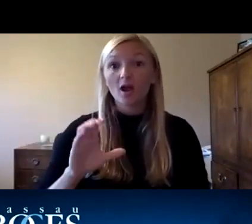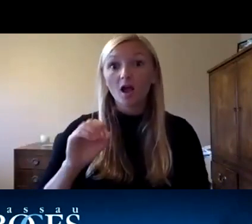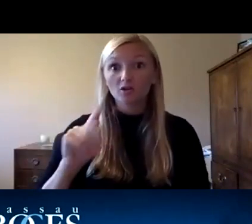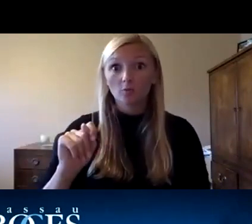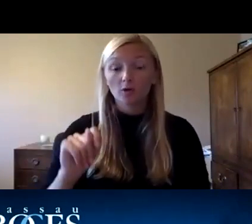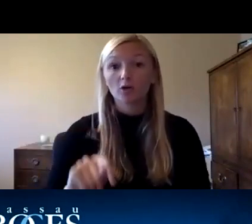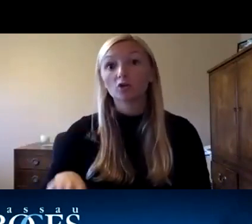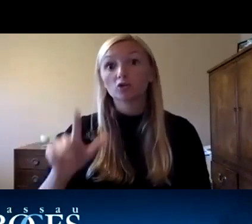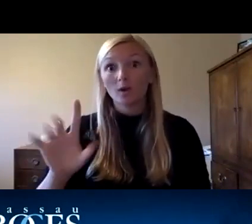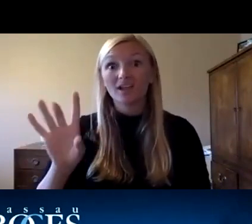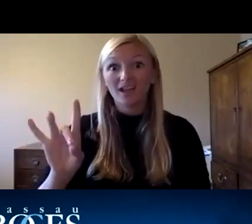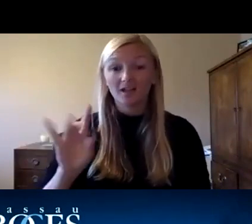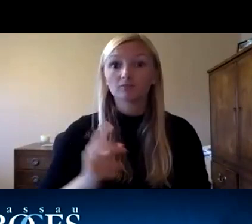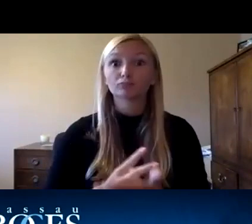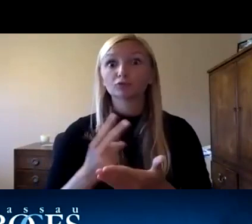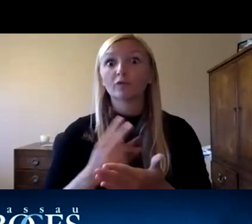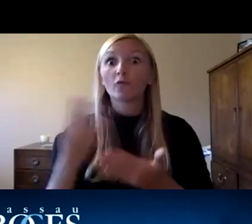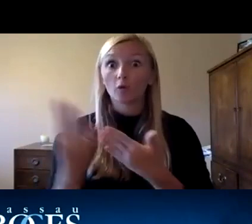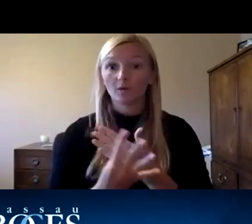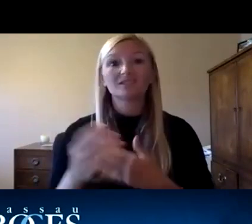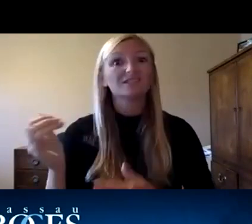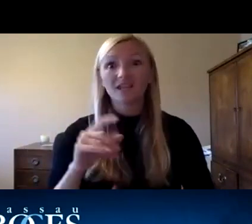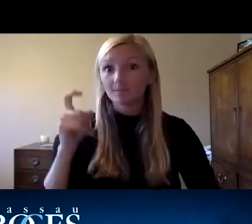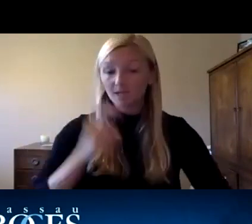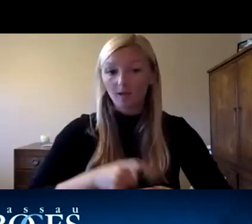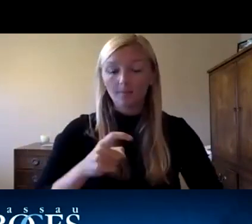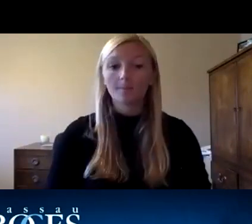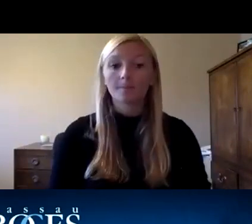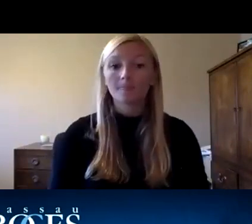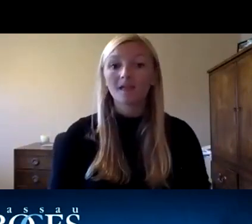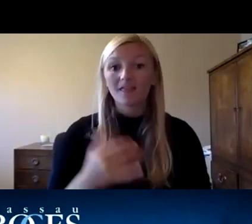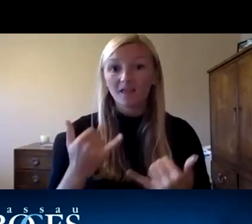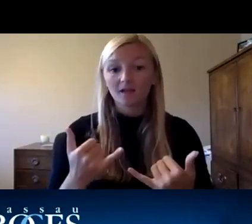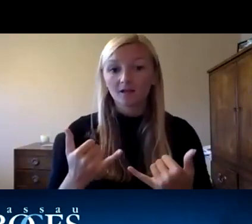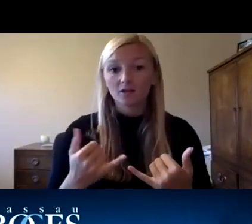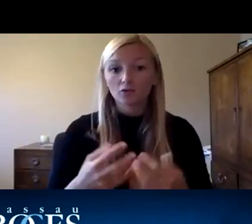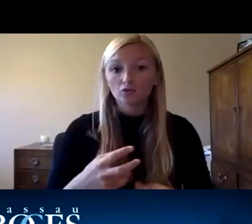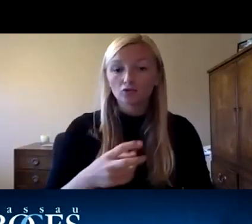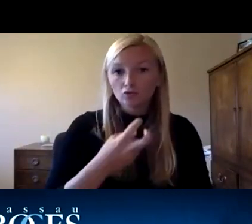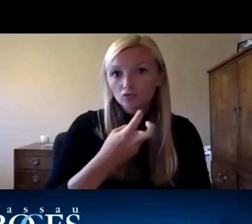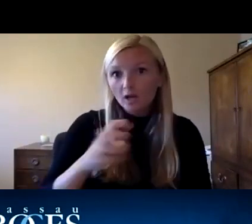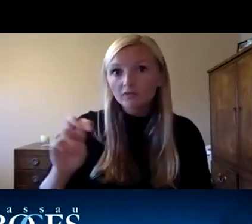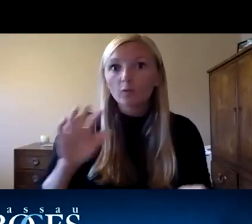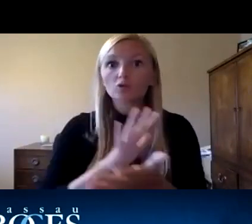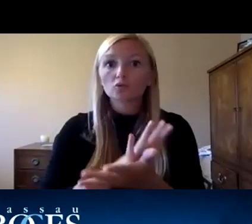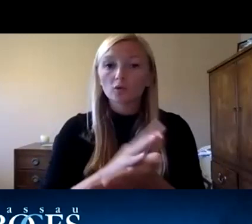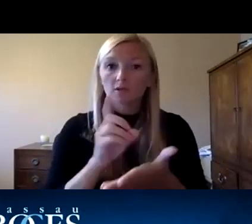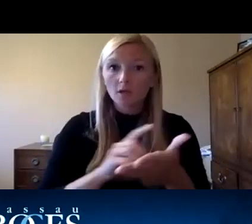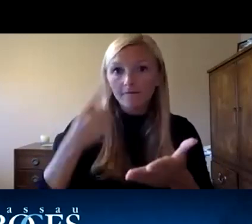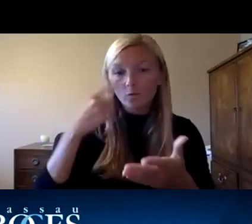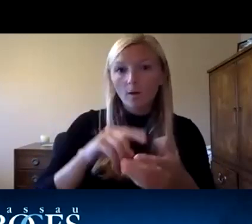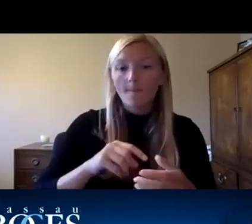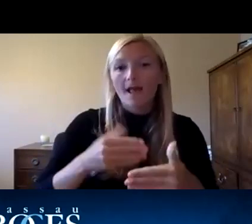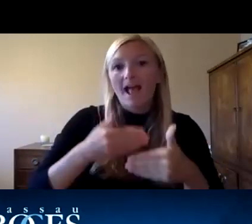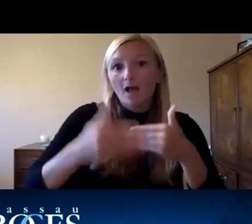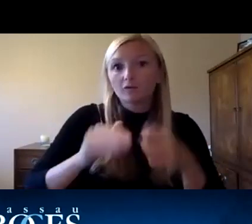28th two weeks after that at the same time and that webinar will be titled transforming school design for a post-covid